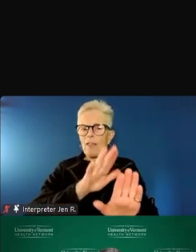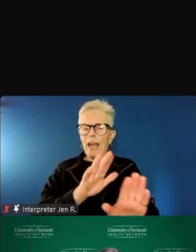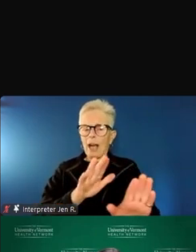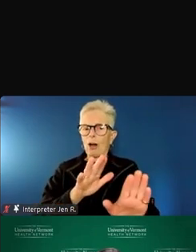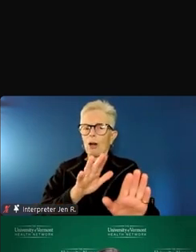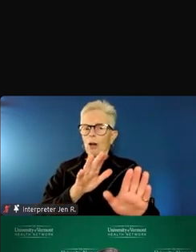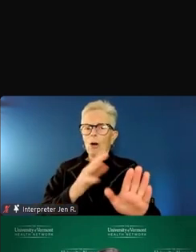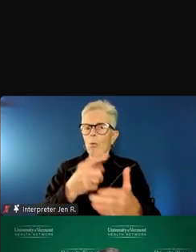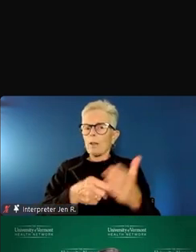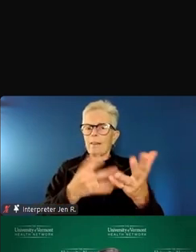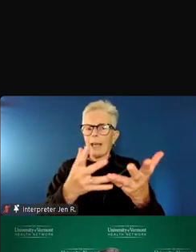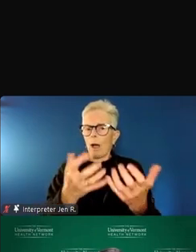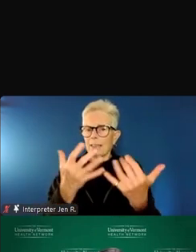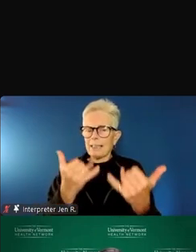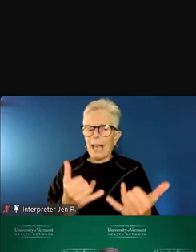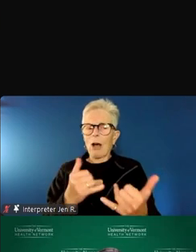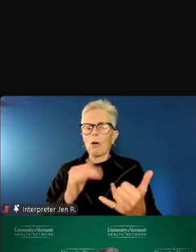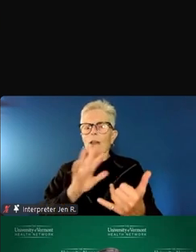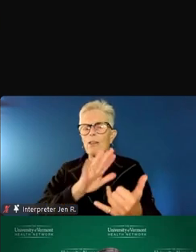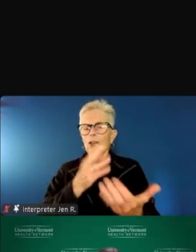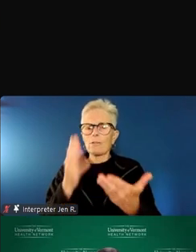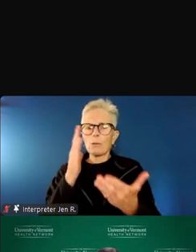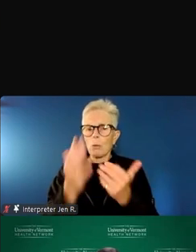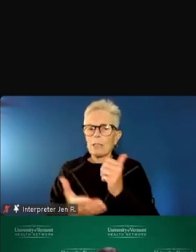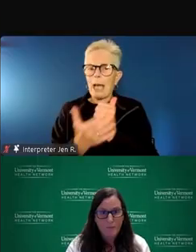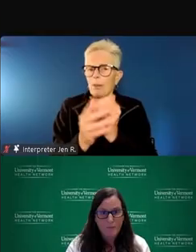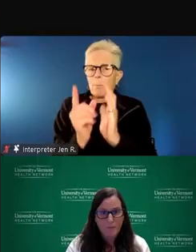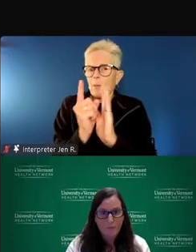for the services that may help them in that moment.